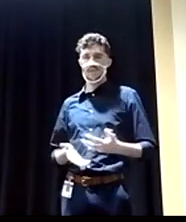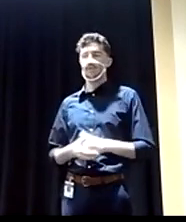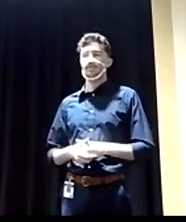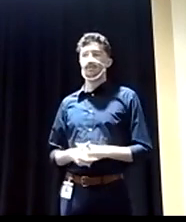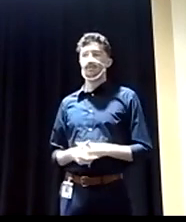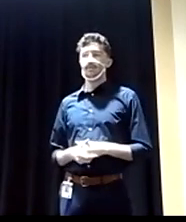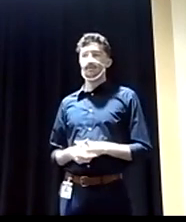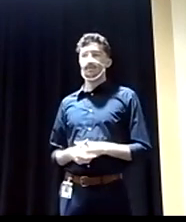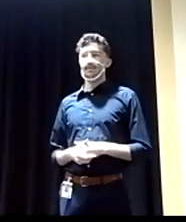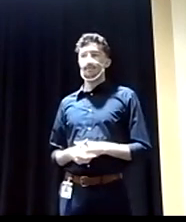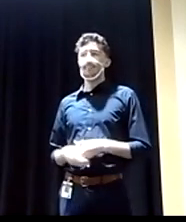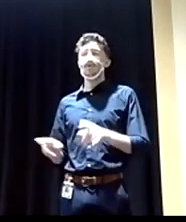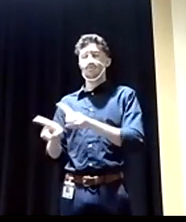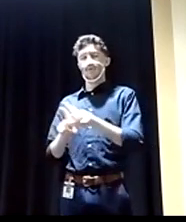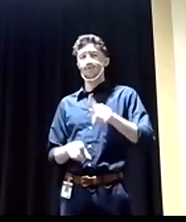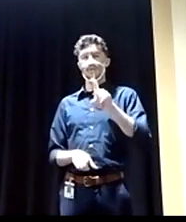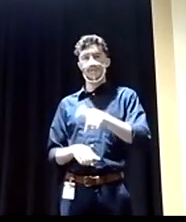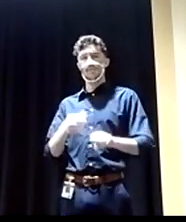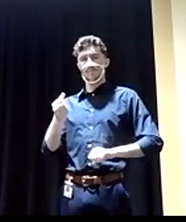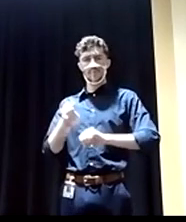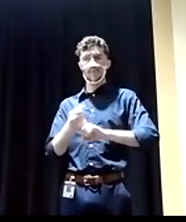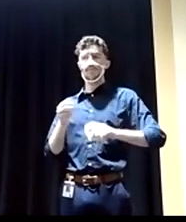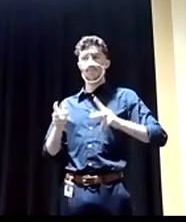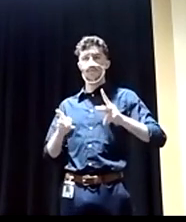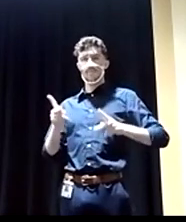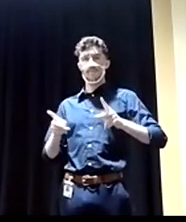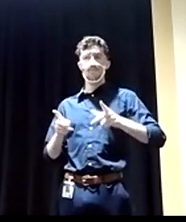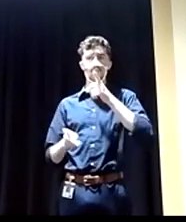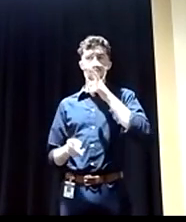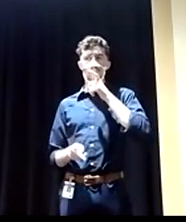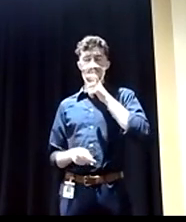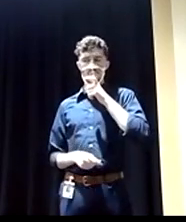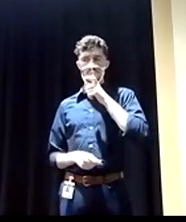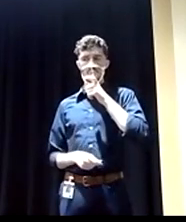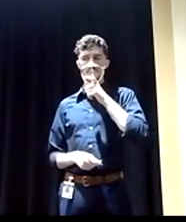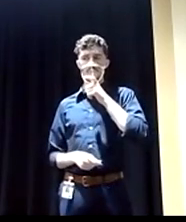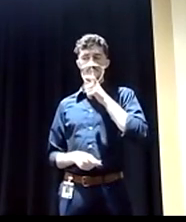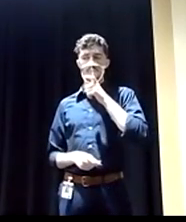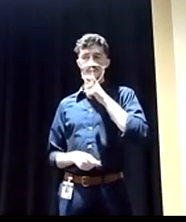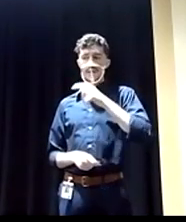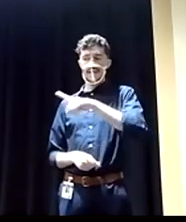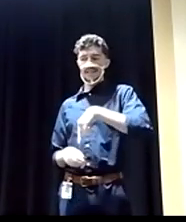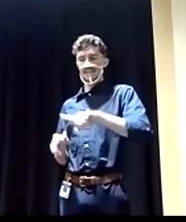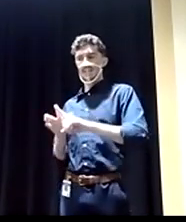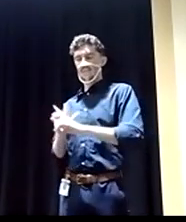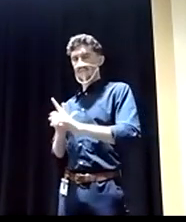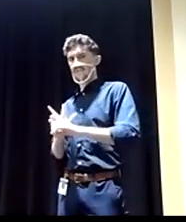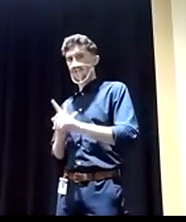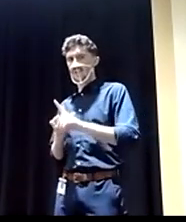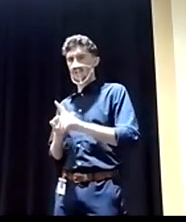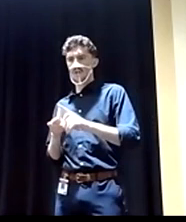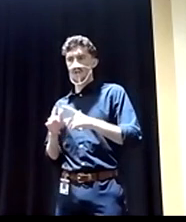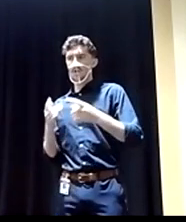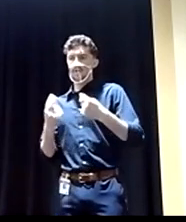to continue to stand against the cynical ploy of pitting refugees and immigrants against everyday